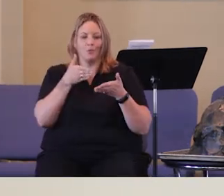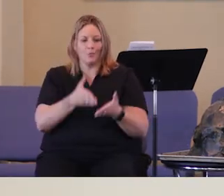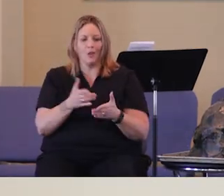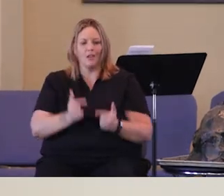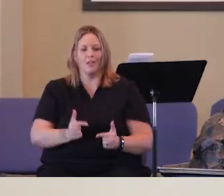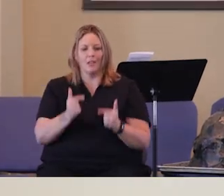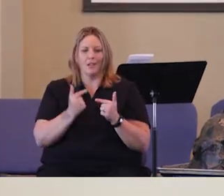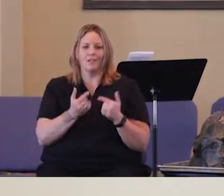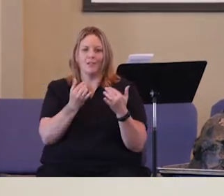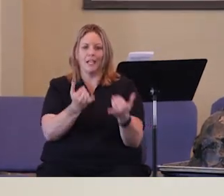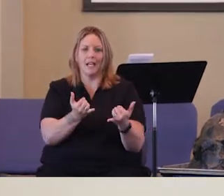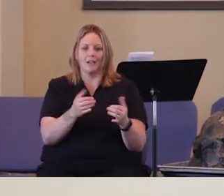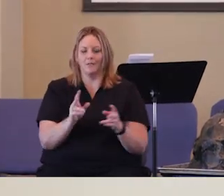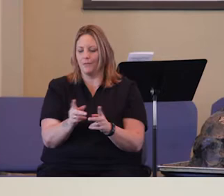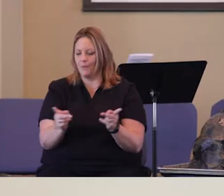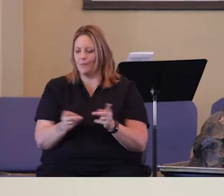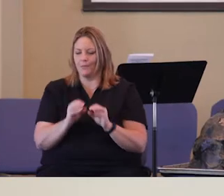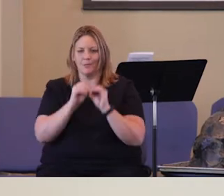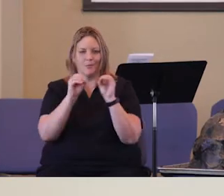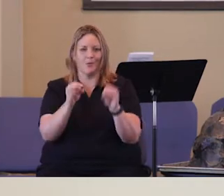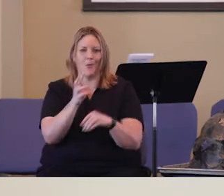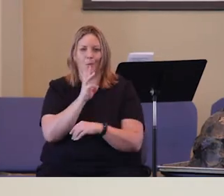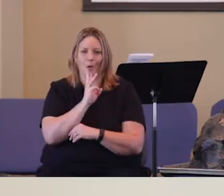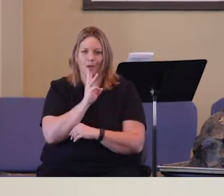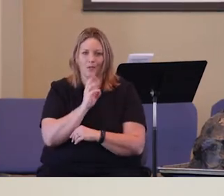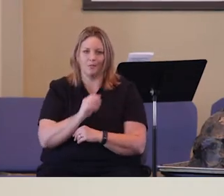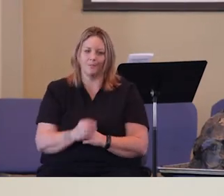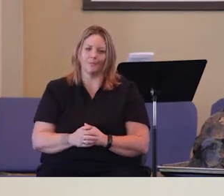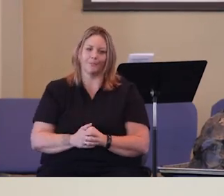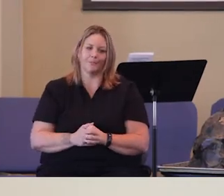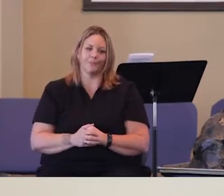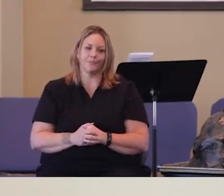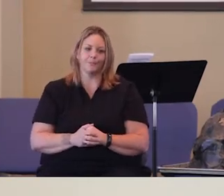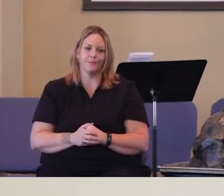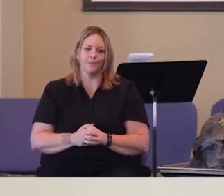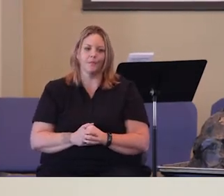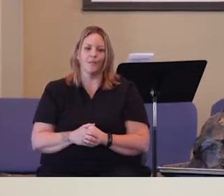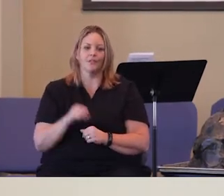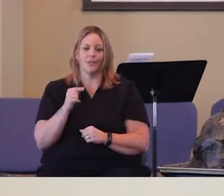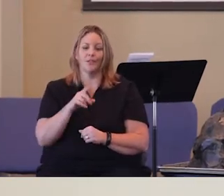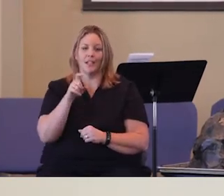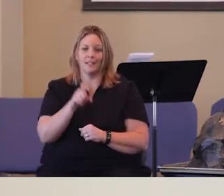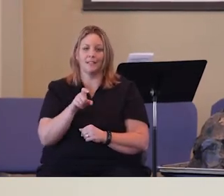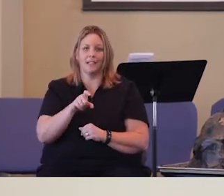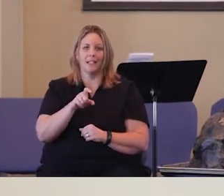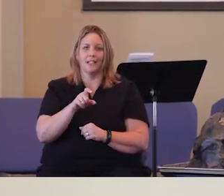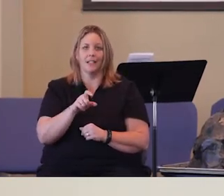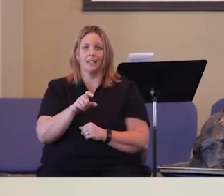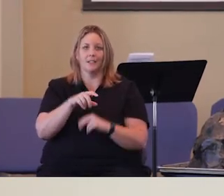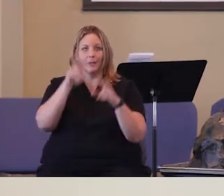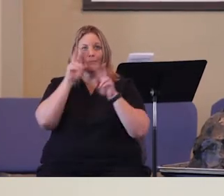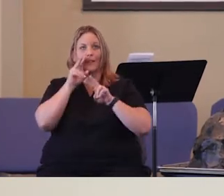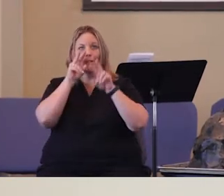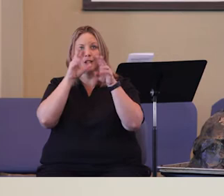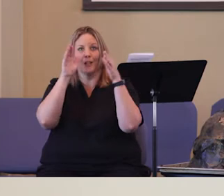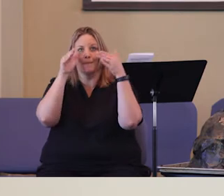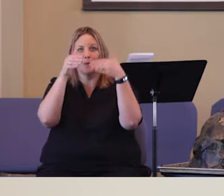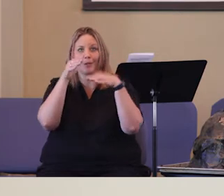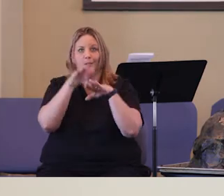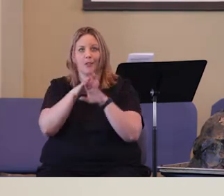they were living like they were living now. Why they were in a place that had no water. And so